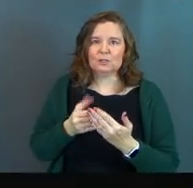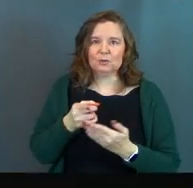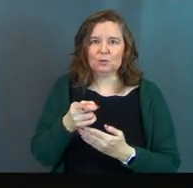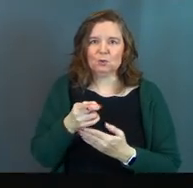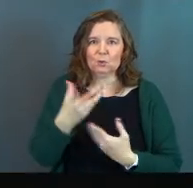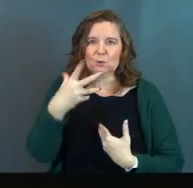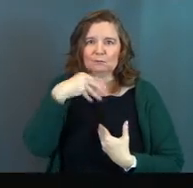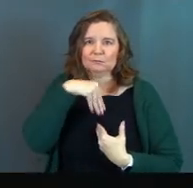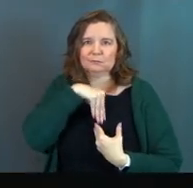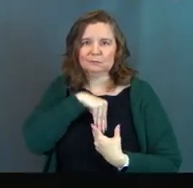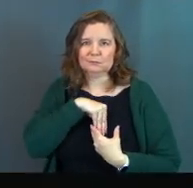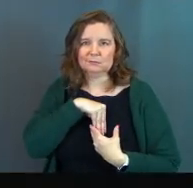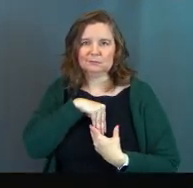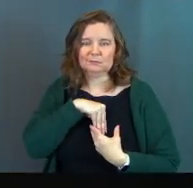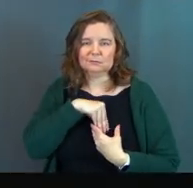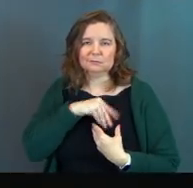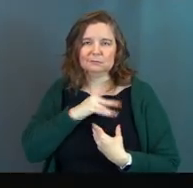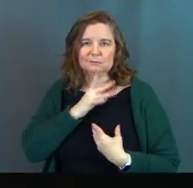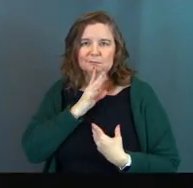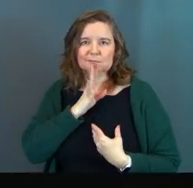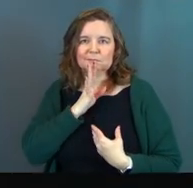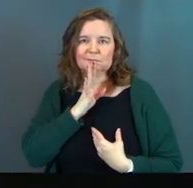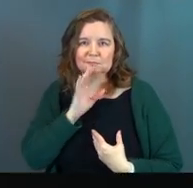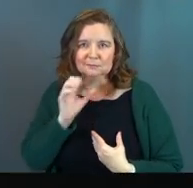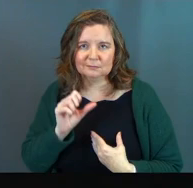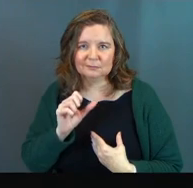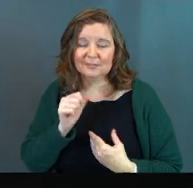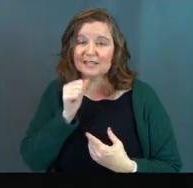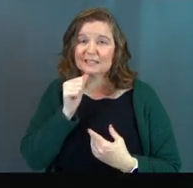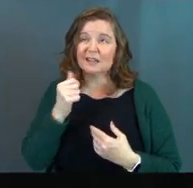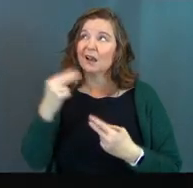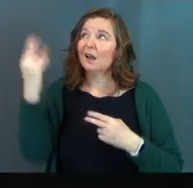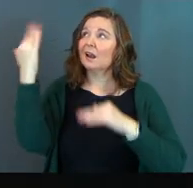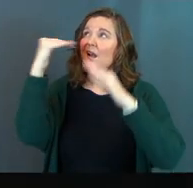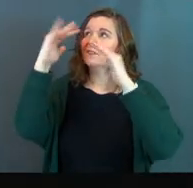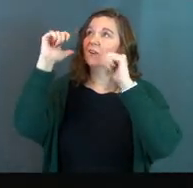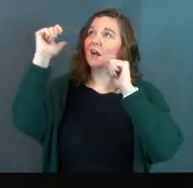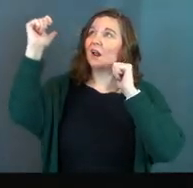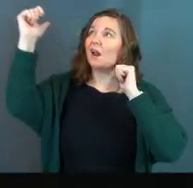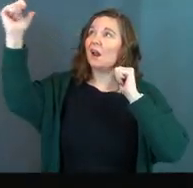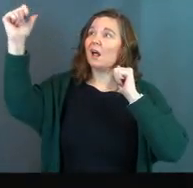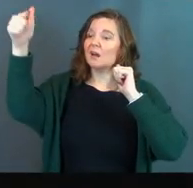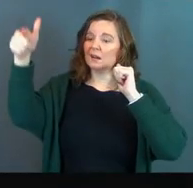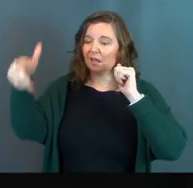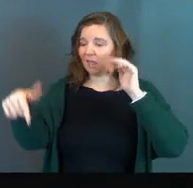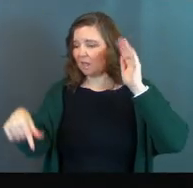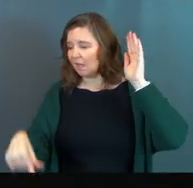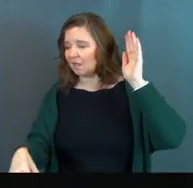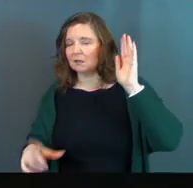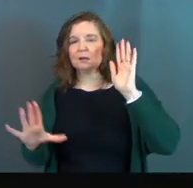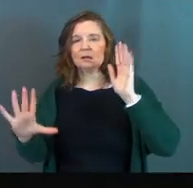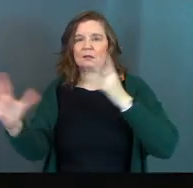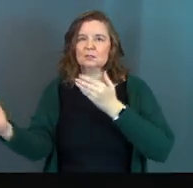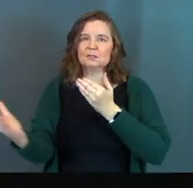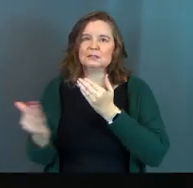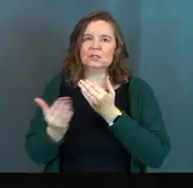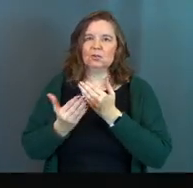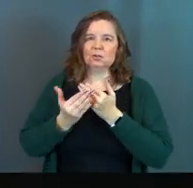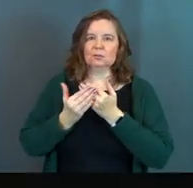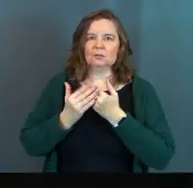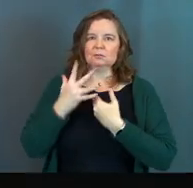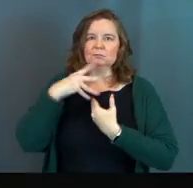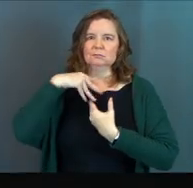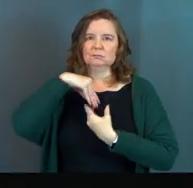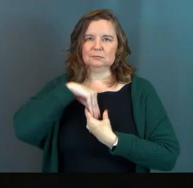It's in your heart. It's on your lips. It's not way up in heaven. It's not way down in the depths. The word is near to you.